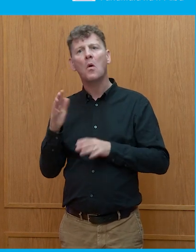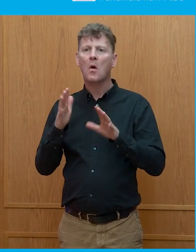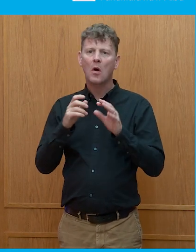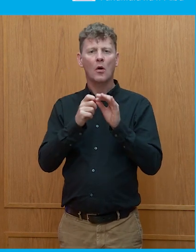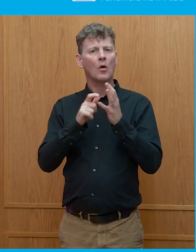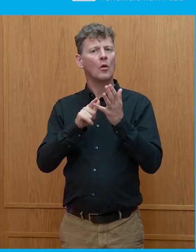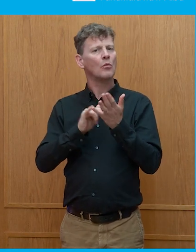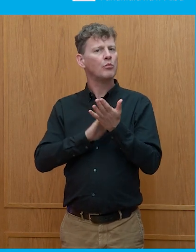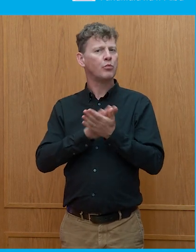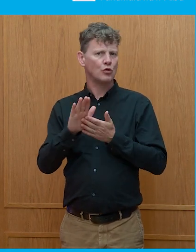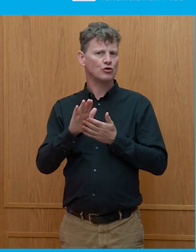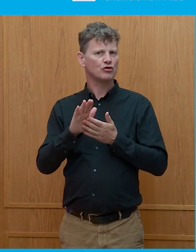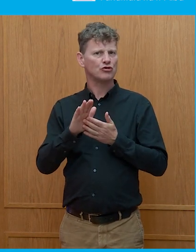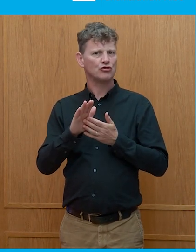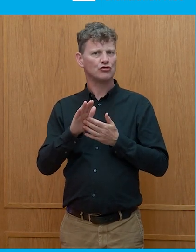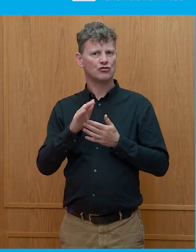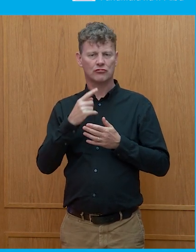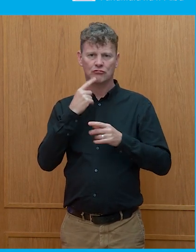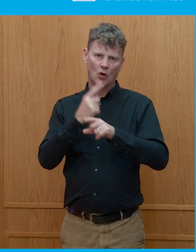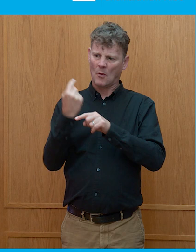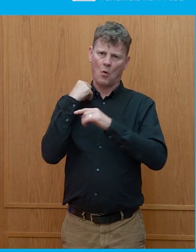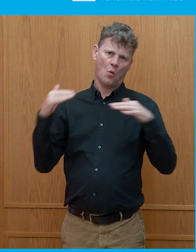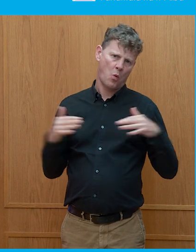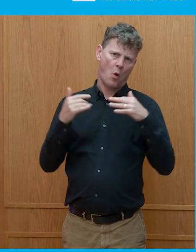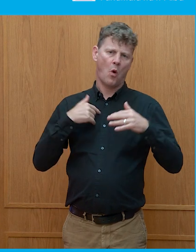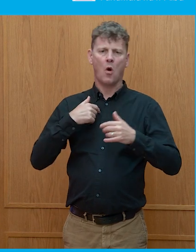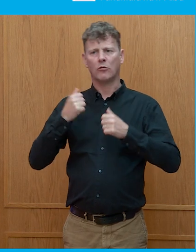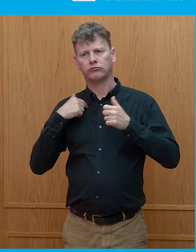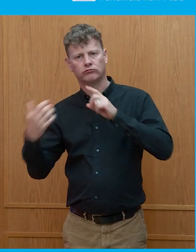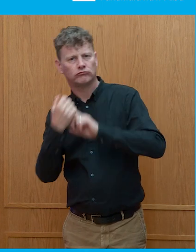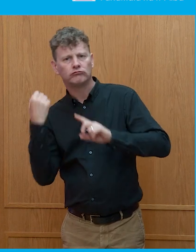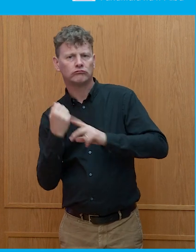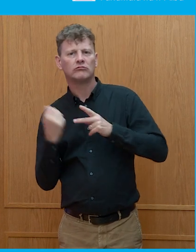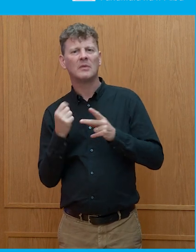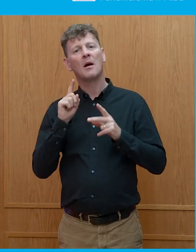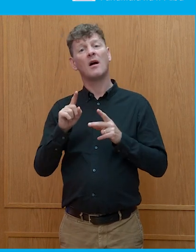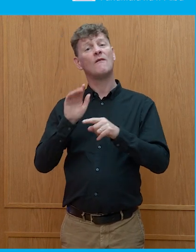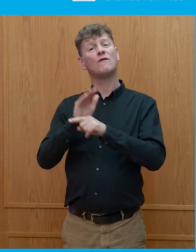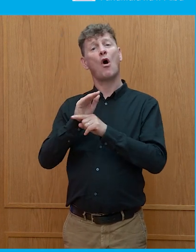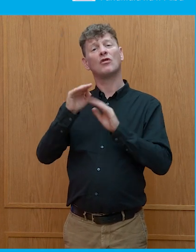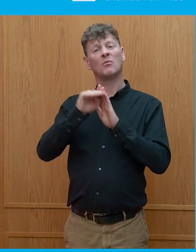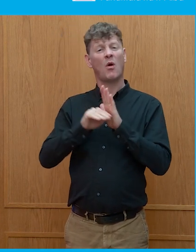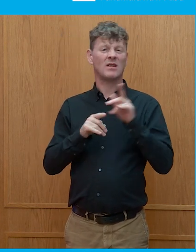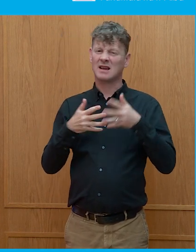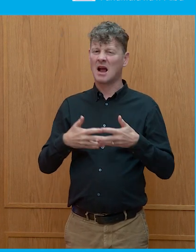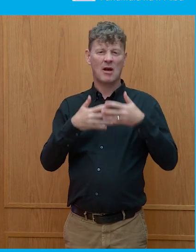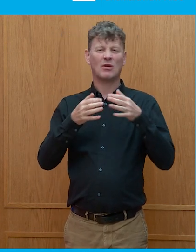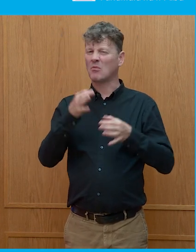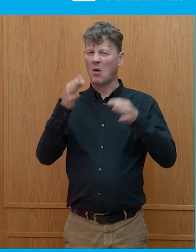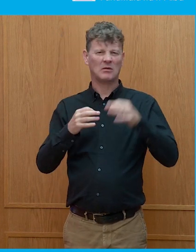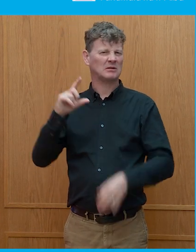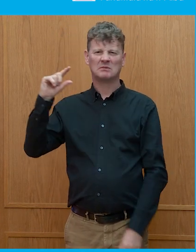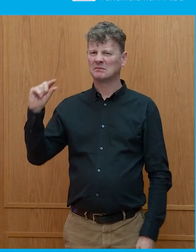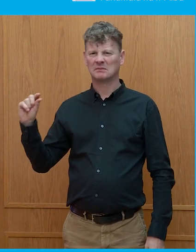ran, basically, on his war record. Foreign policy really is an issue in American politics if you've either